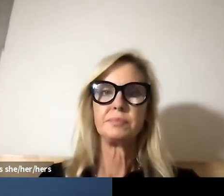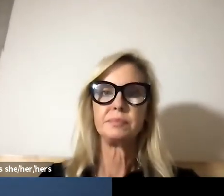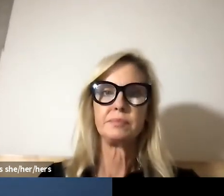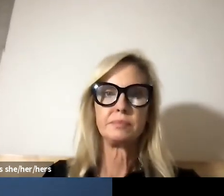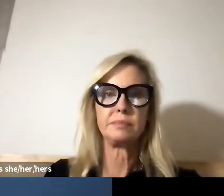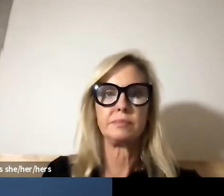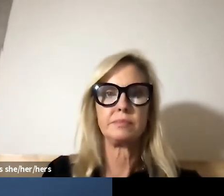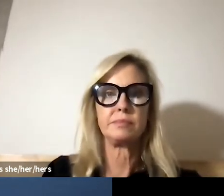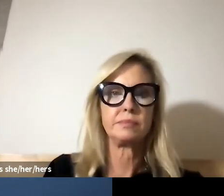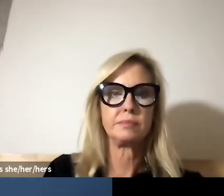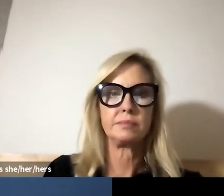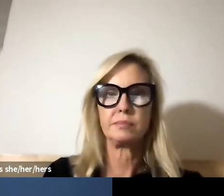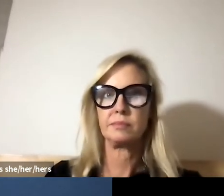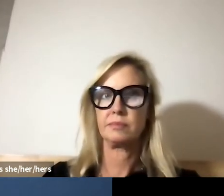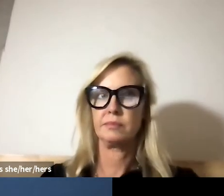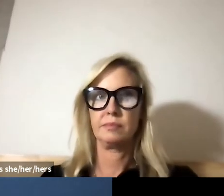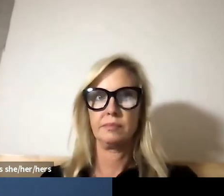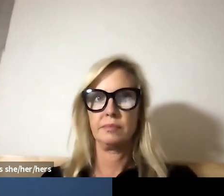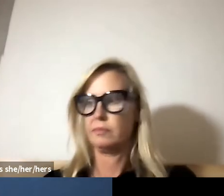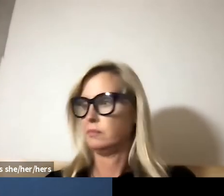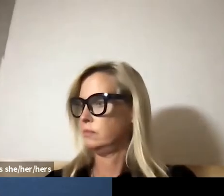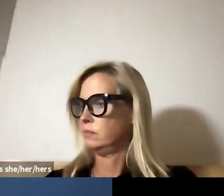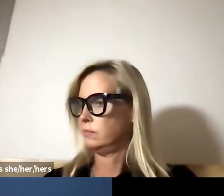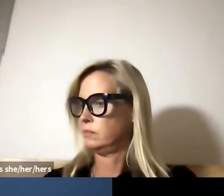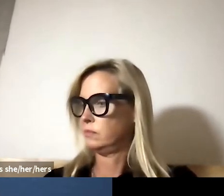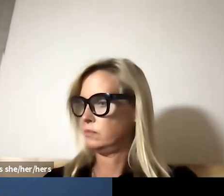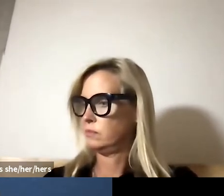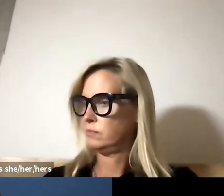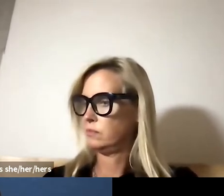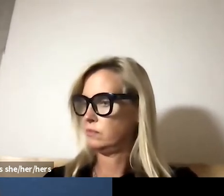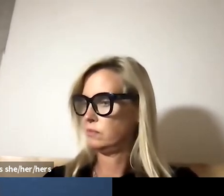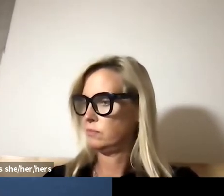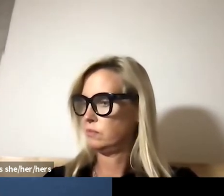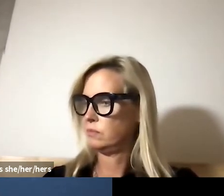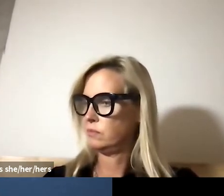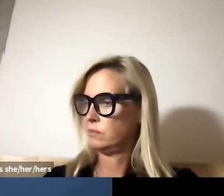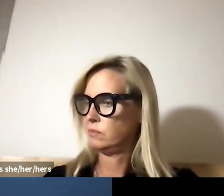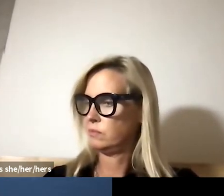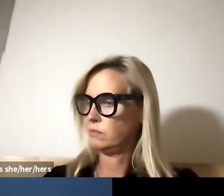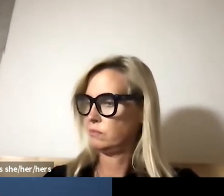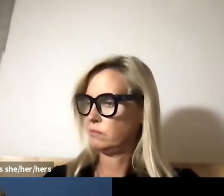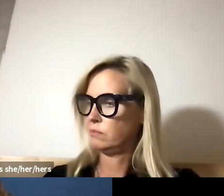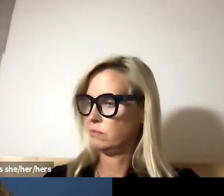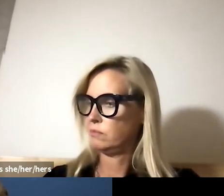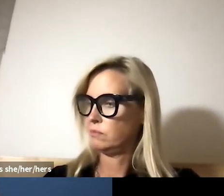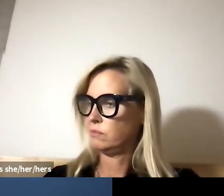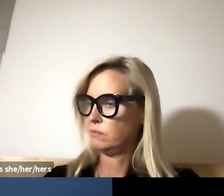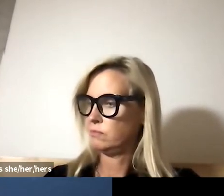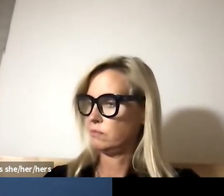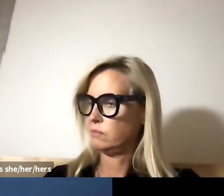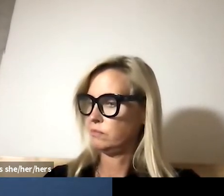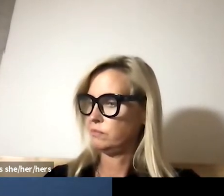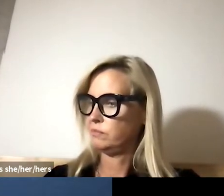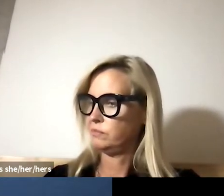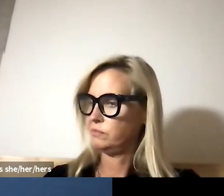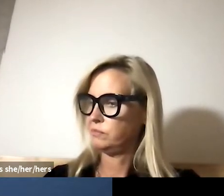evening i will give this announcement regarding language interpretation in english and spanish in